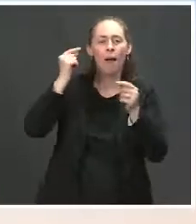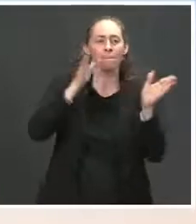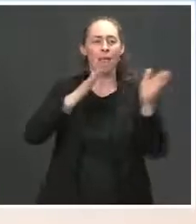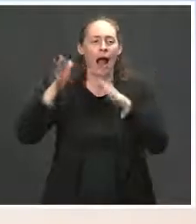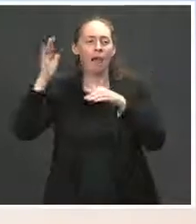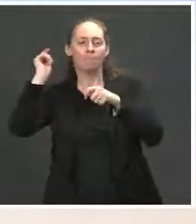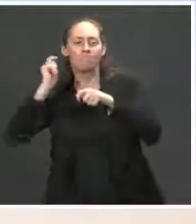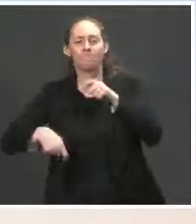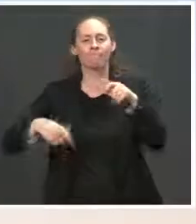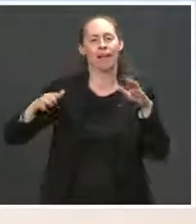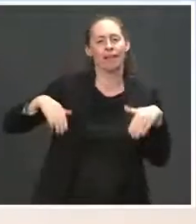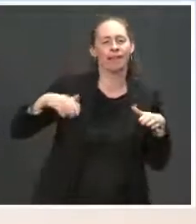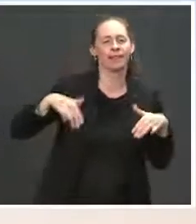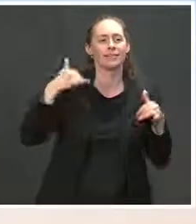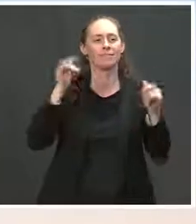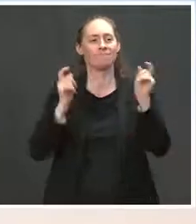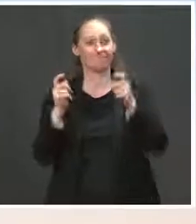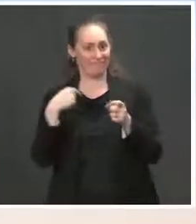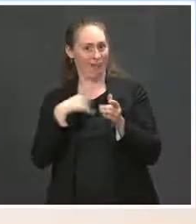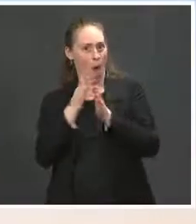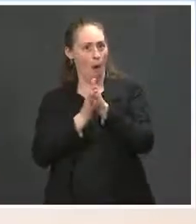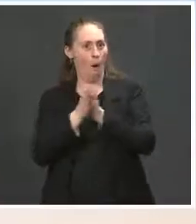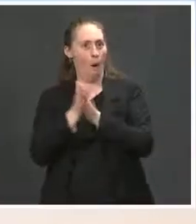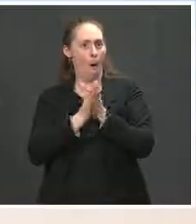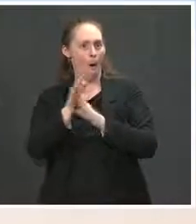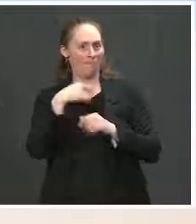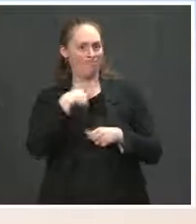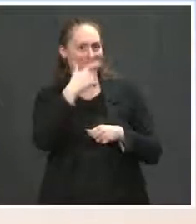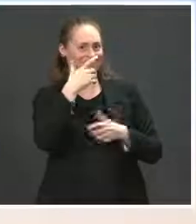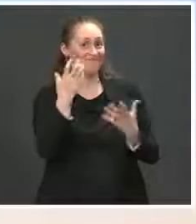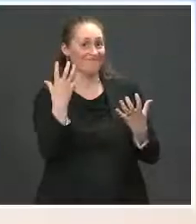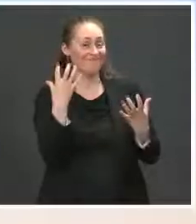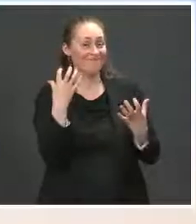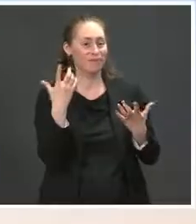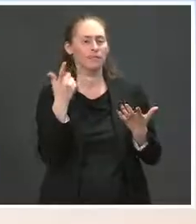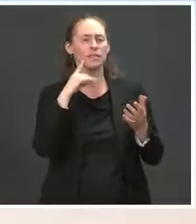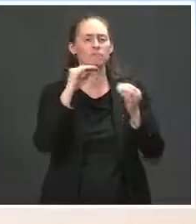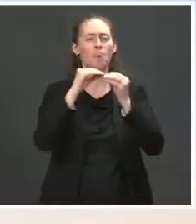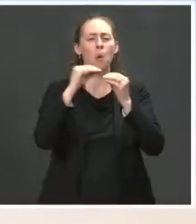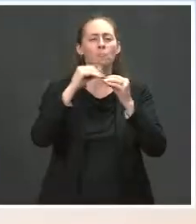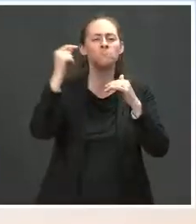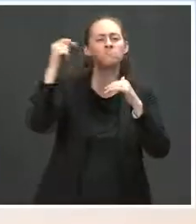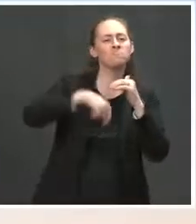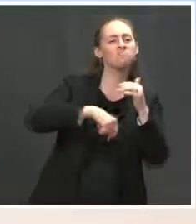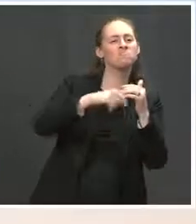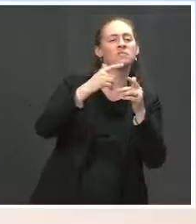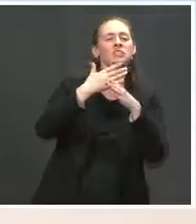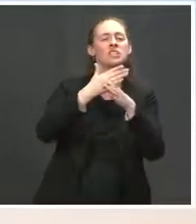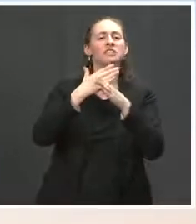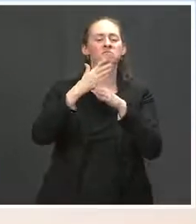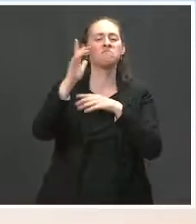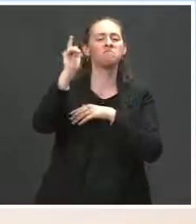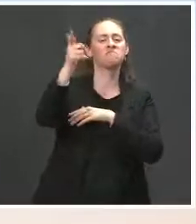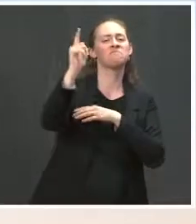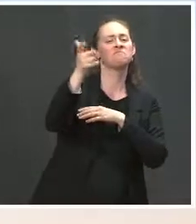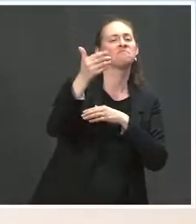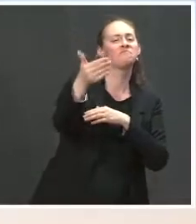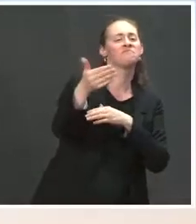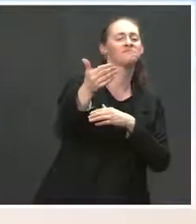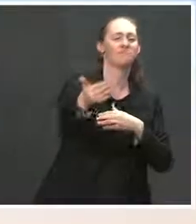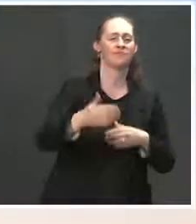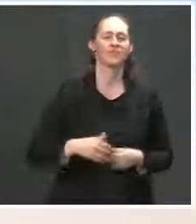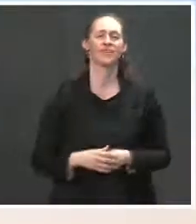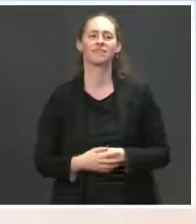interest. I'm interested as well myself. And we will have more to share with all of you as the final details are put together. The Okay. And now